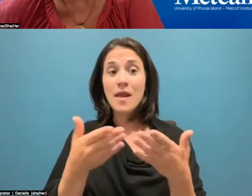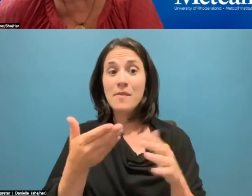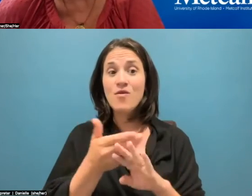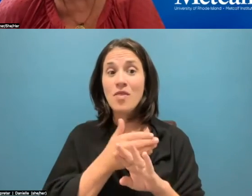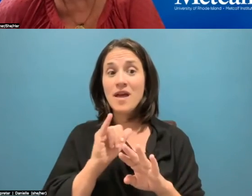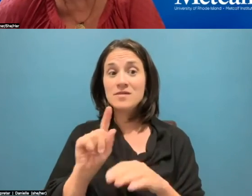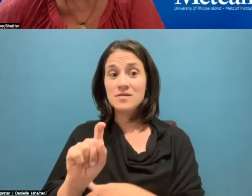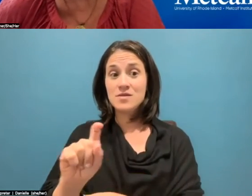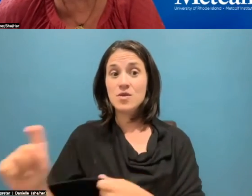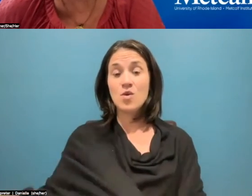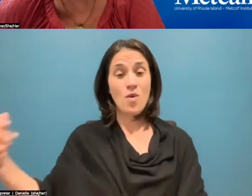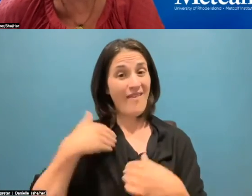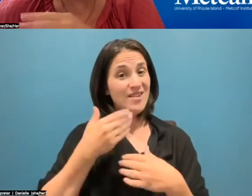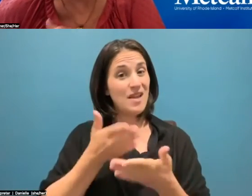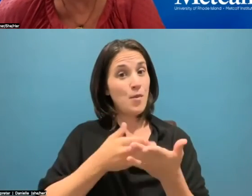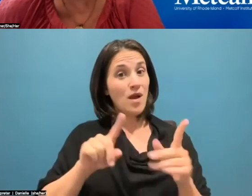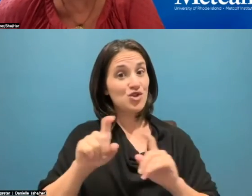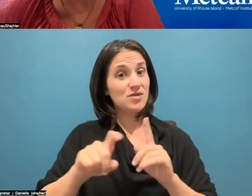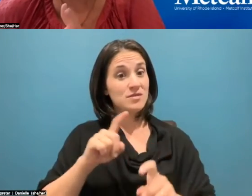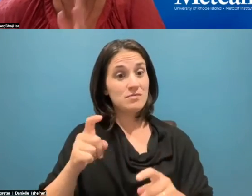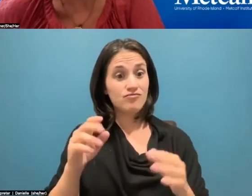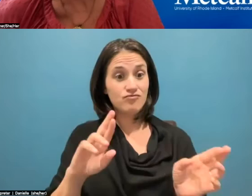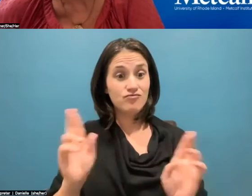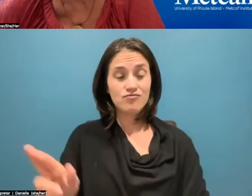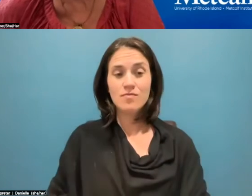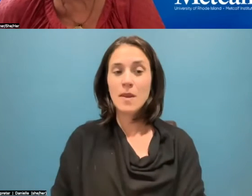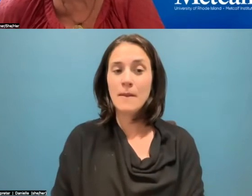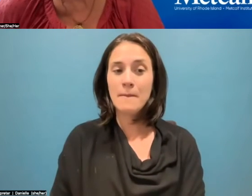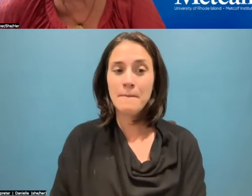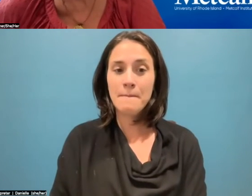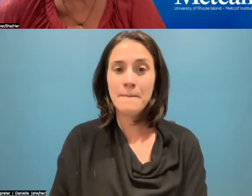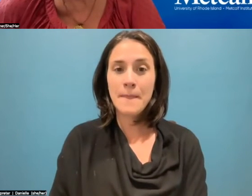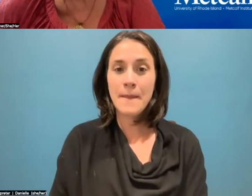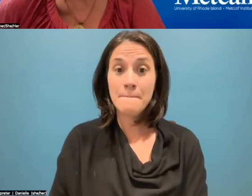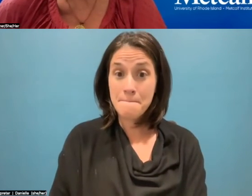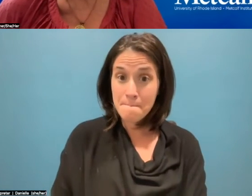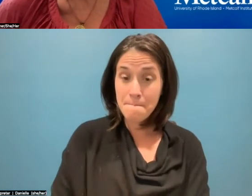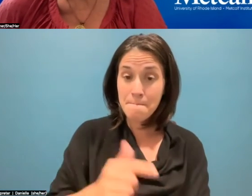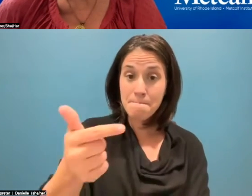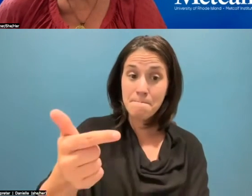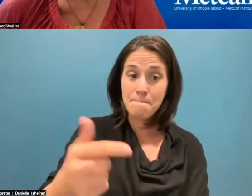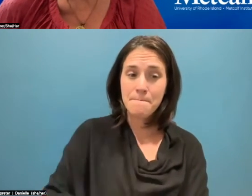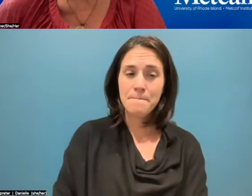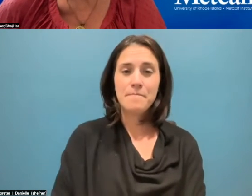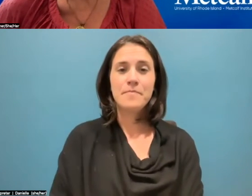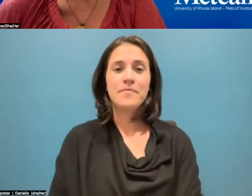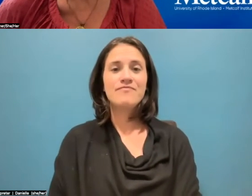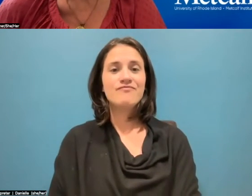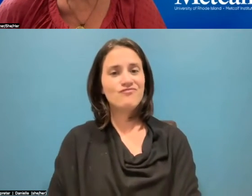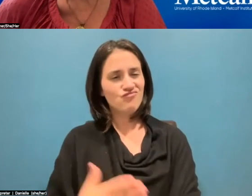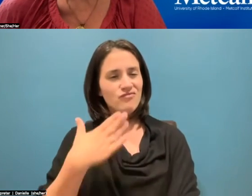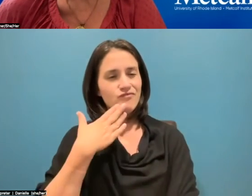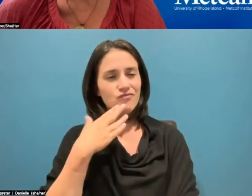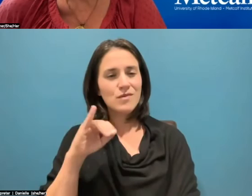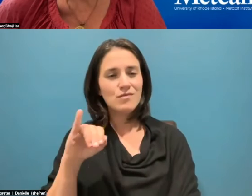go to, we've got some questions in the chat or in the Q&A function, but Marqueta, any thoughts? Well, Justin, I think you, you